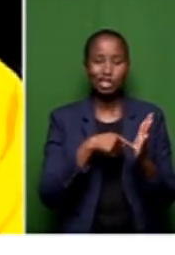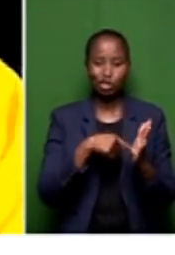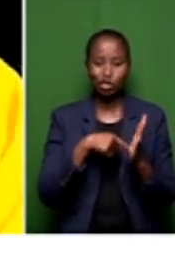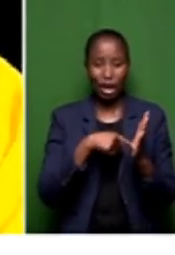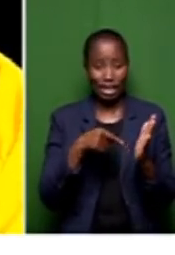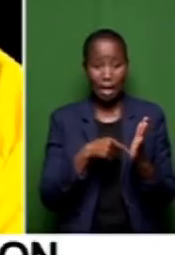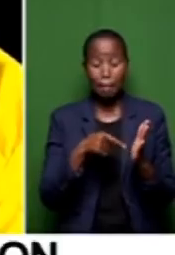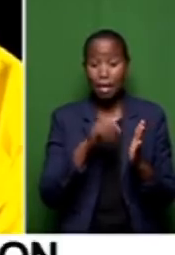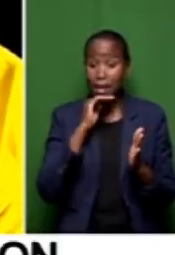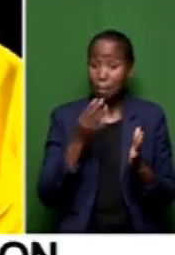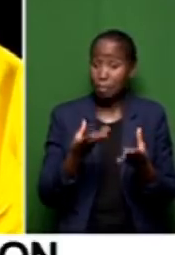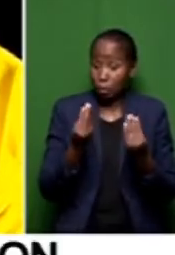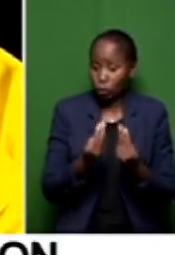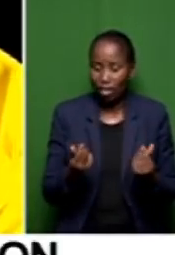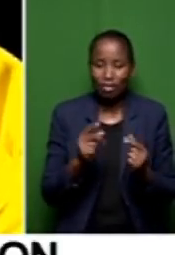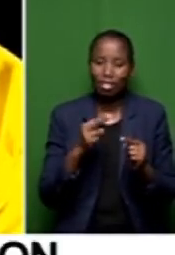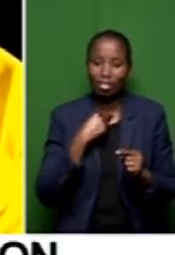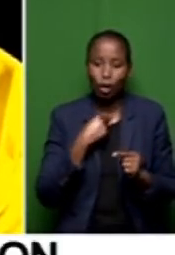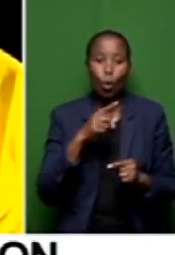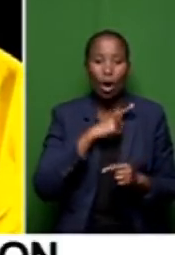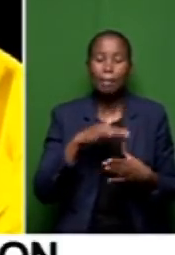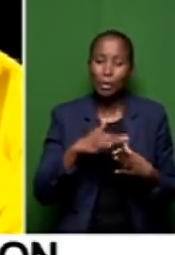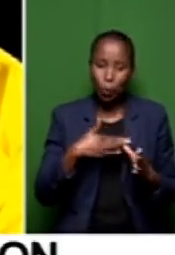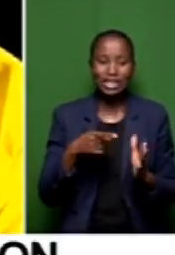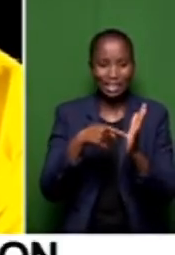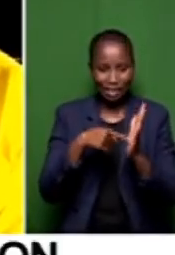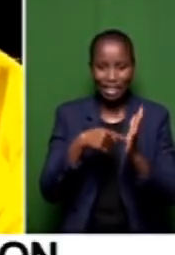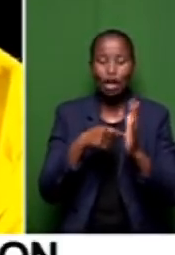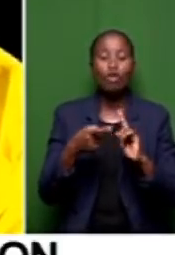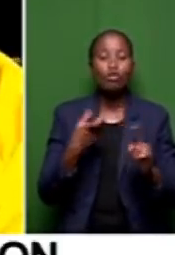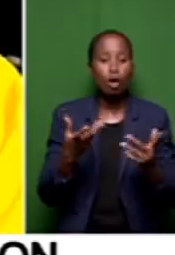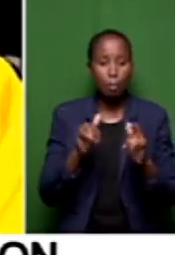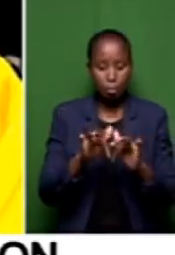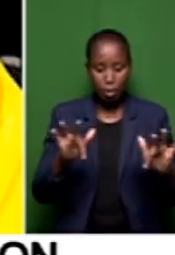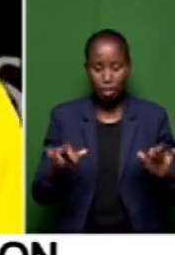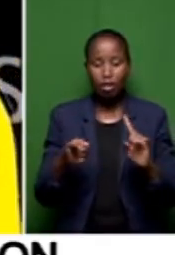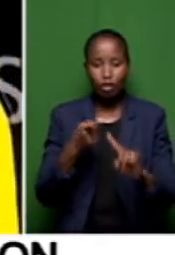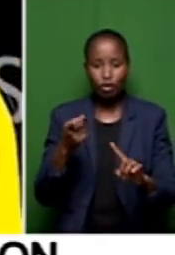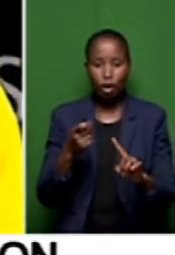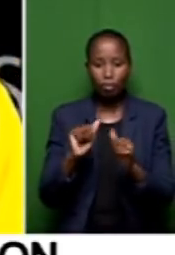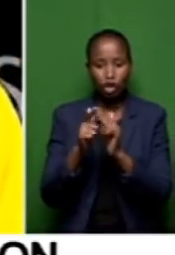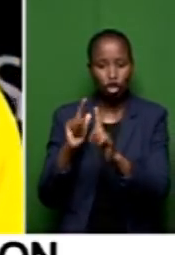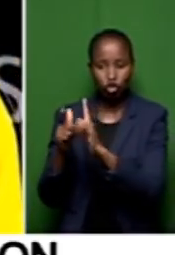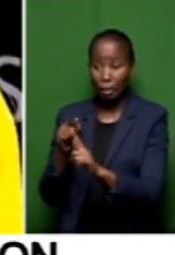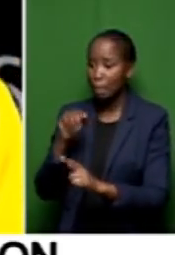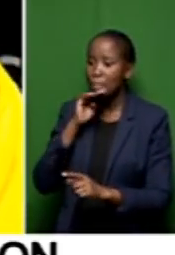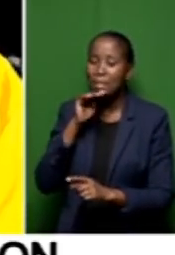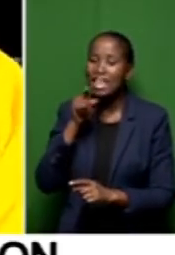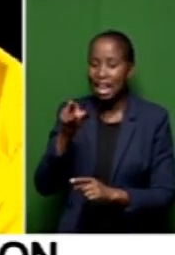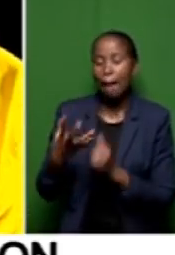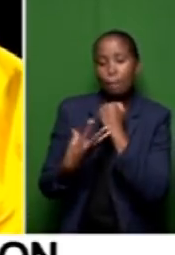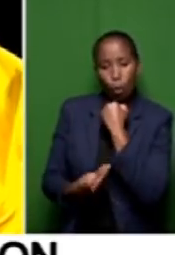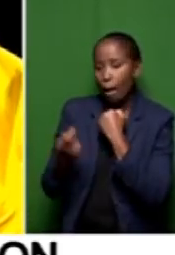recoverable because it is the debt of the people in the townships that are not capable of paying. And as such,